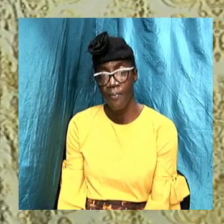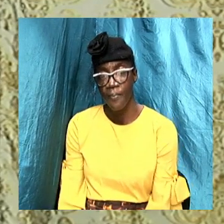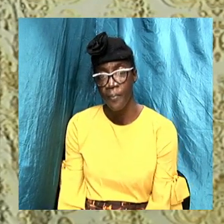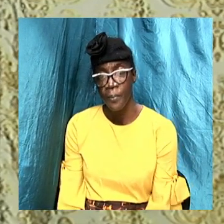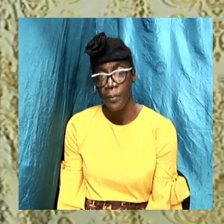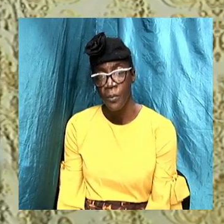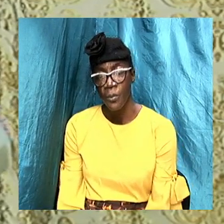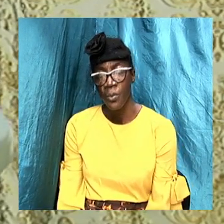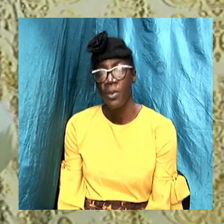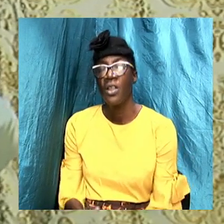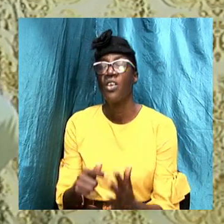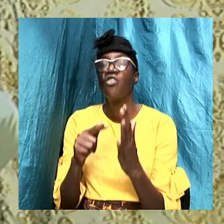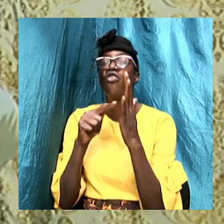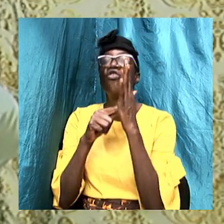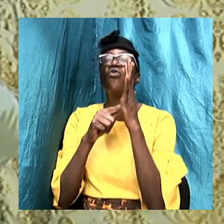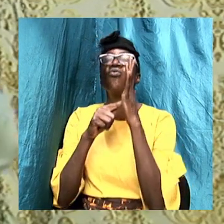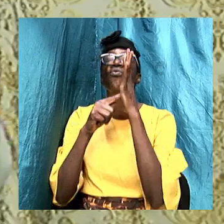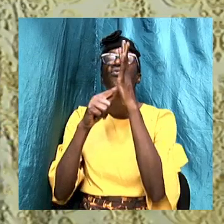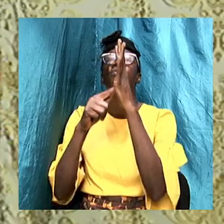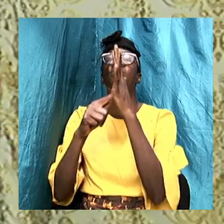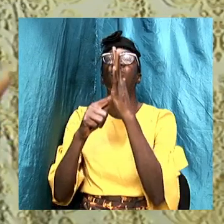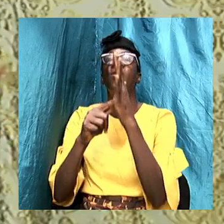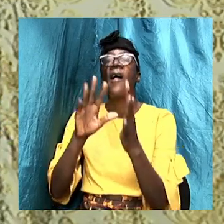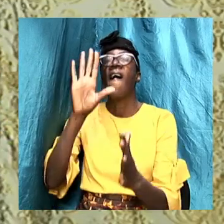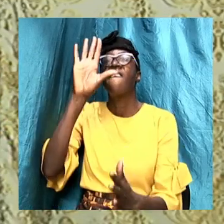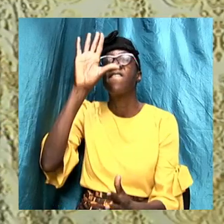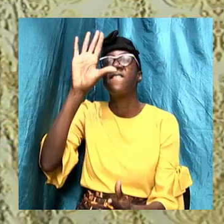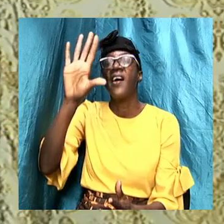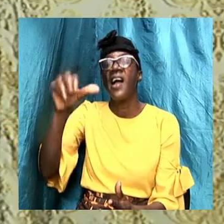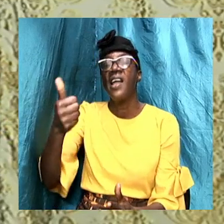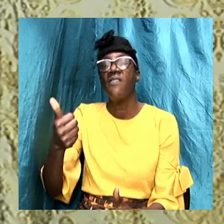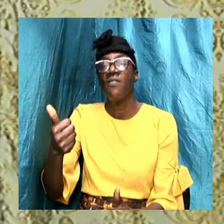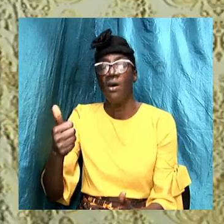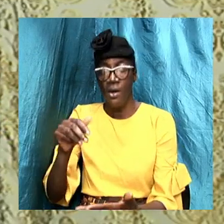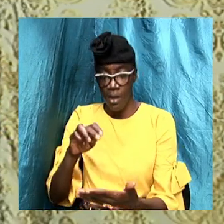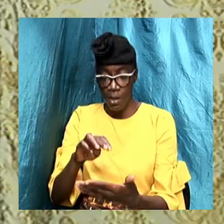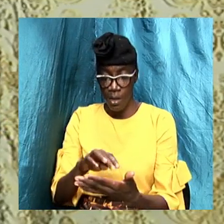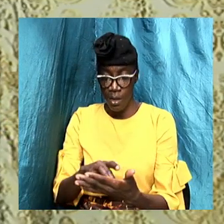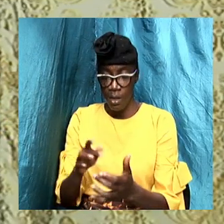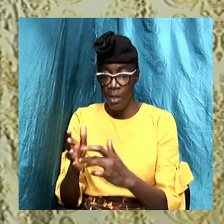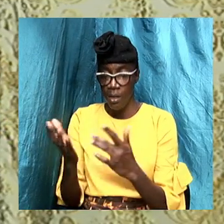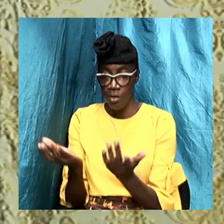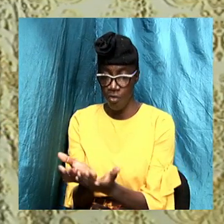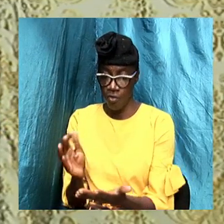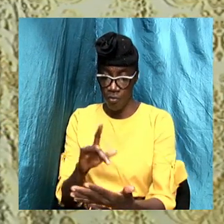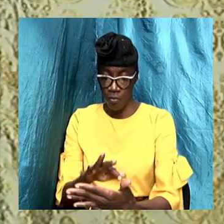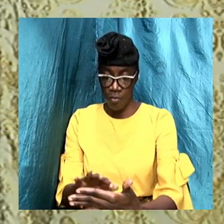and we show you five other scriptures that we read